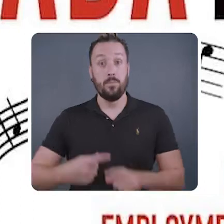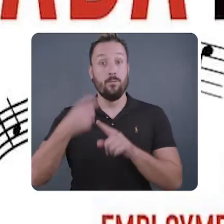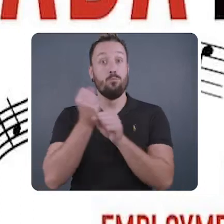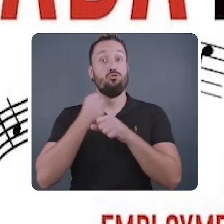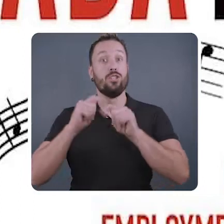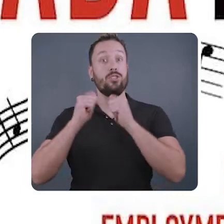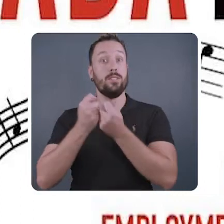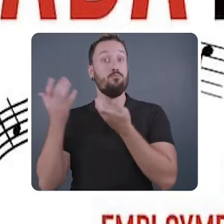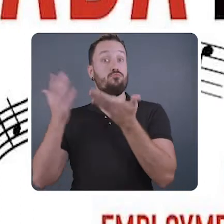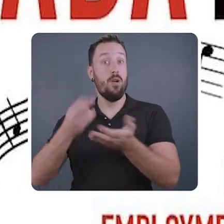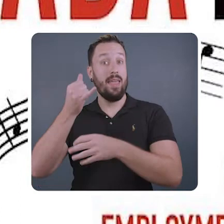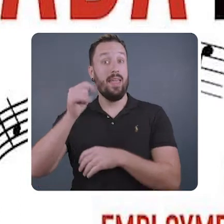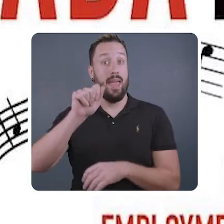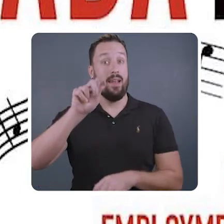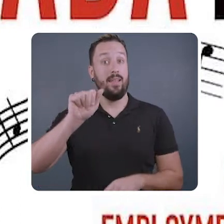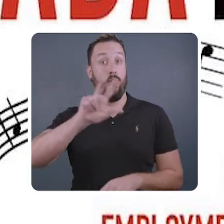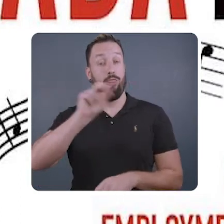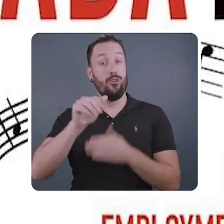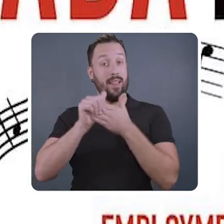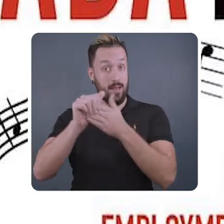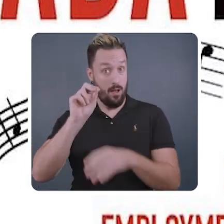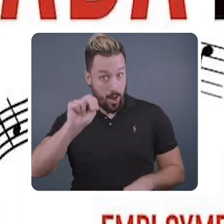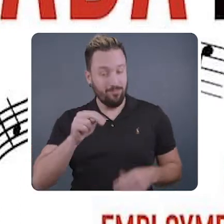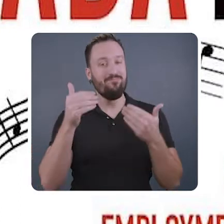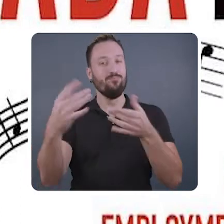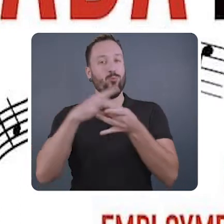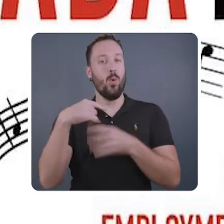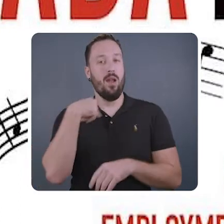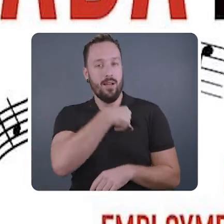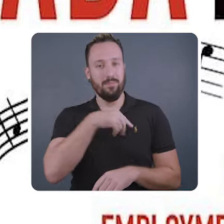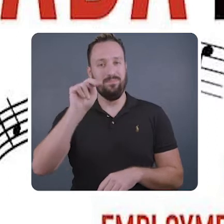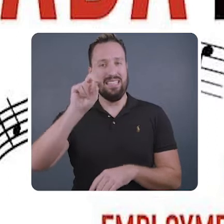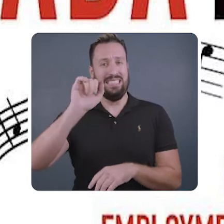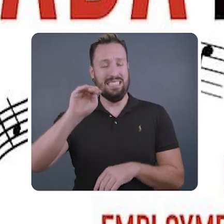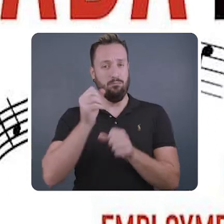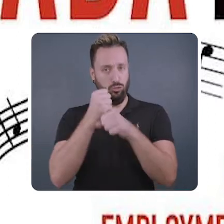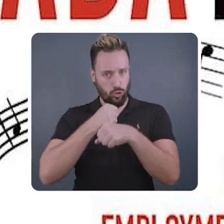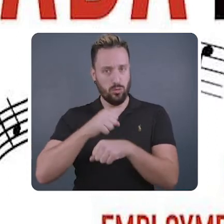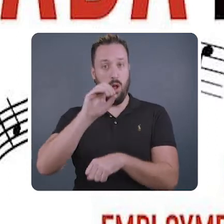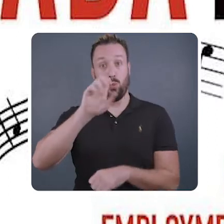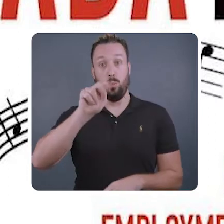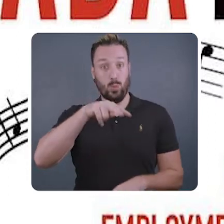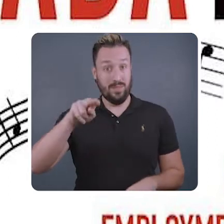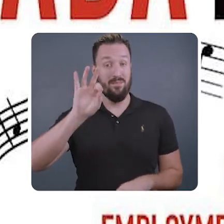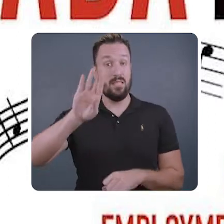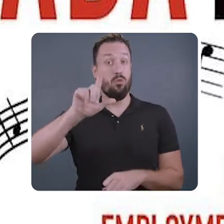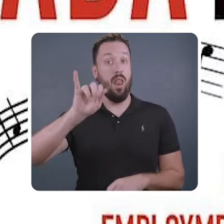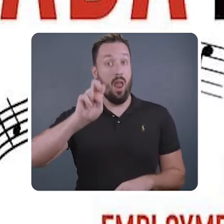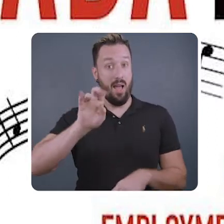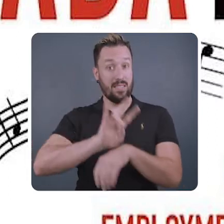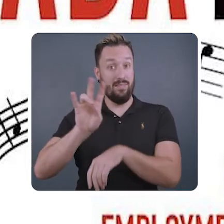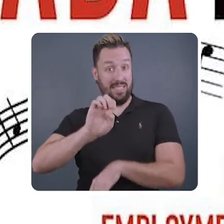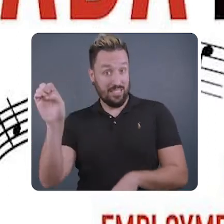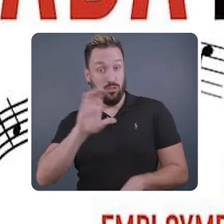From the production team that brought you the hit 80-80 lead-on, join us for our Indeem production on October 22nd on Facebook Live at